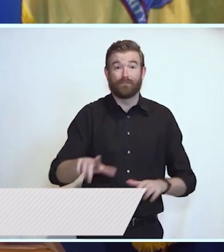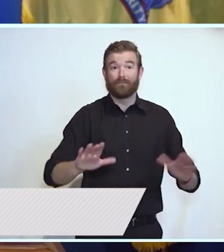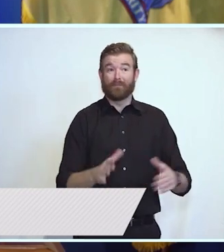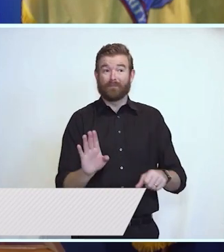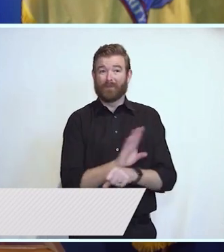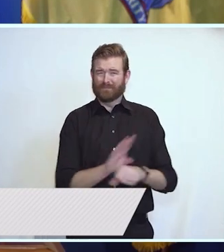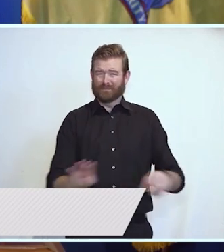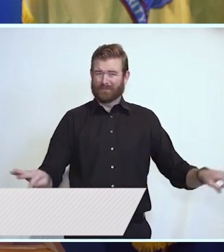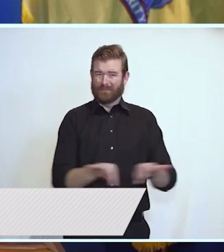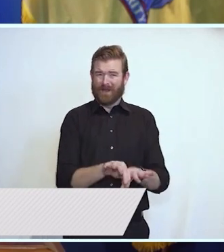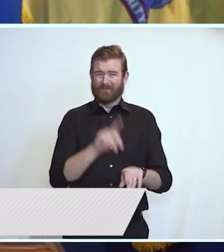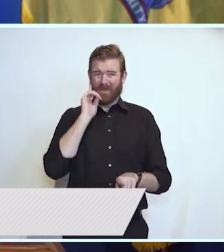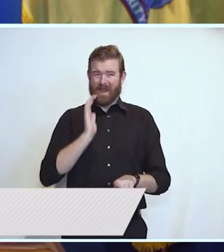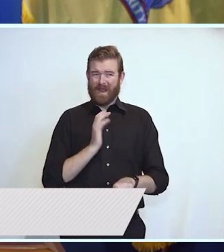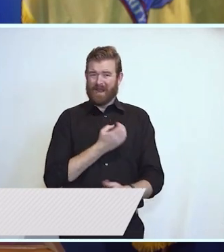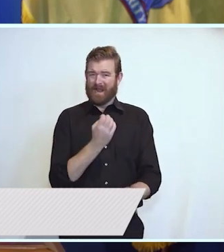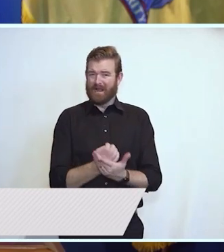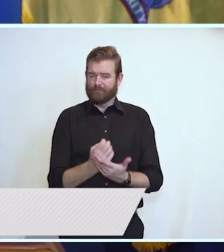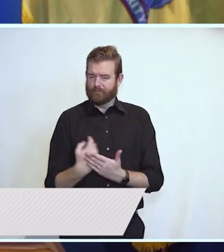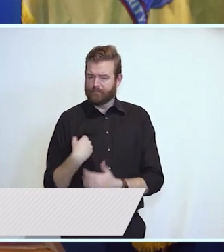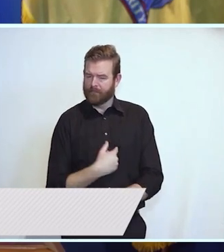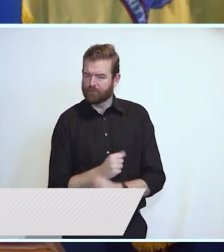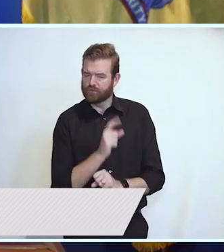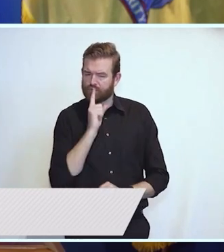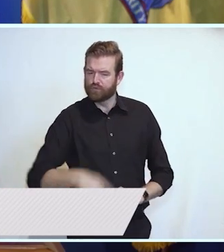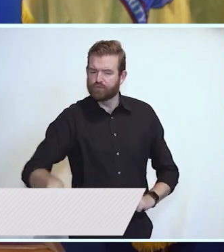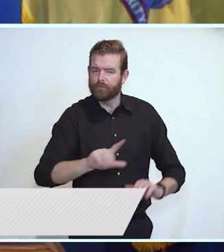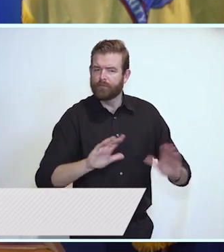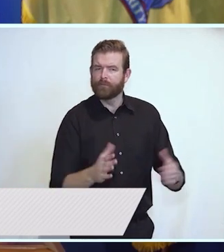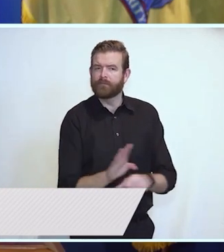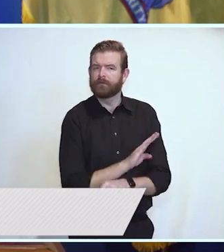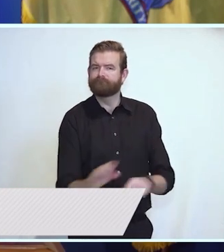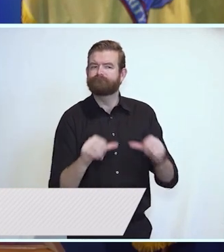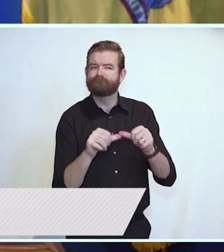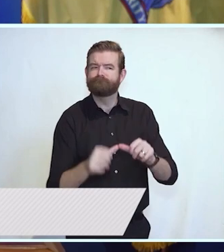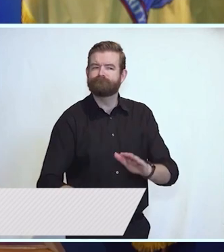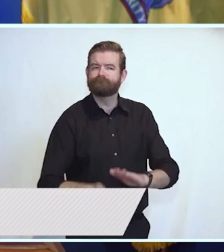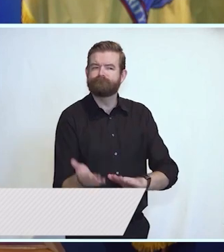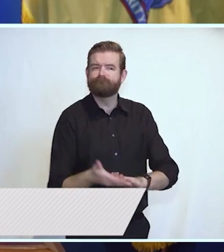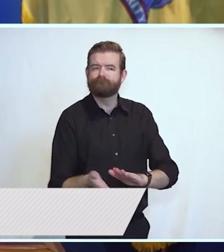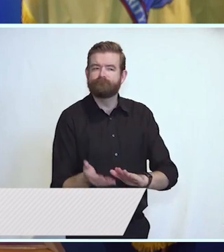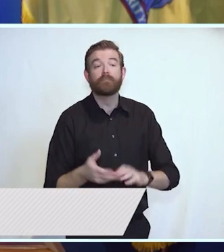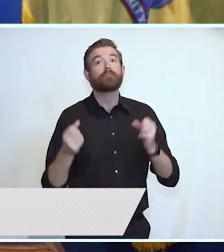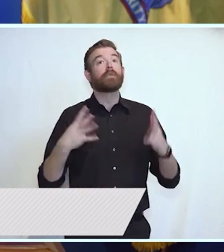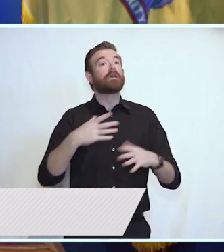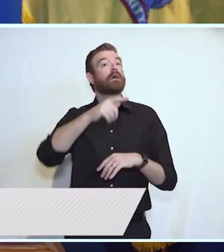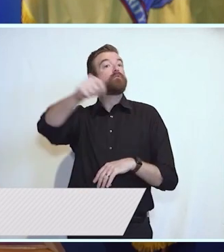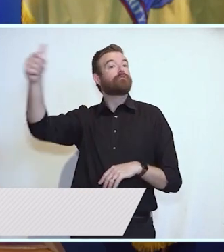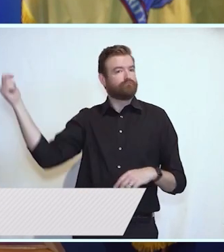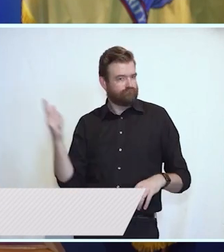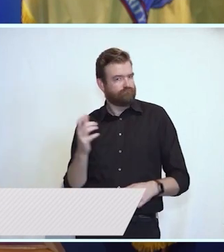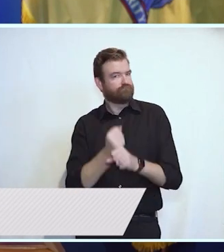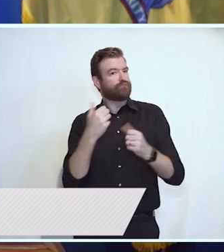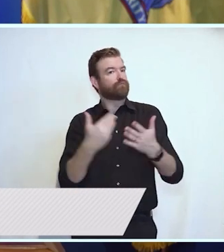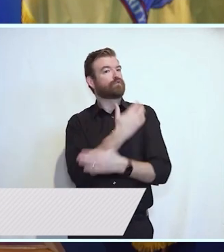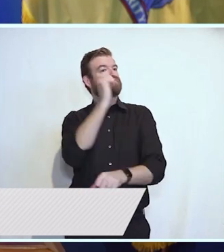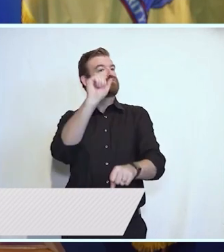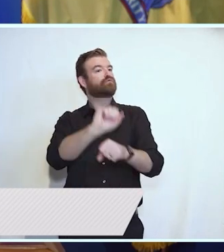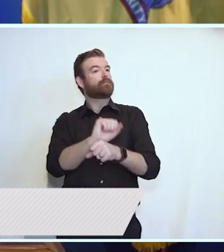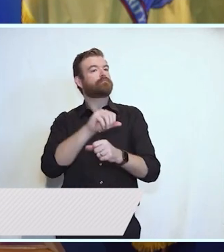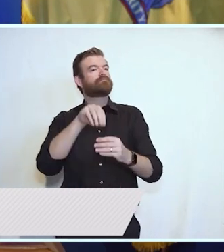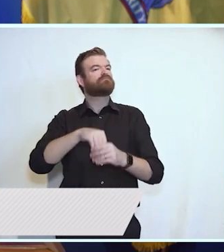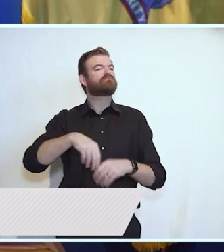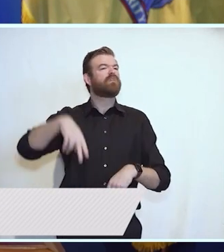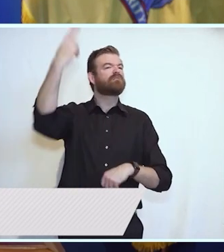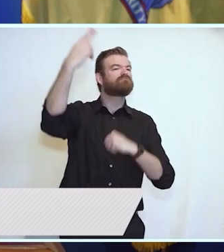and we're keeping that backbone strong. Many others are getting jobs in the new high tech and innovative industries we have brought to our